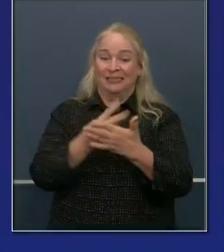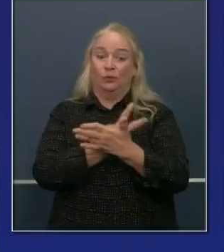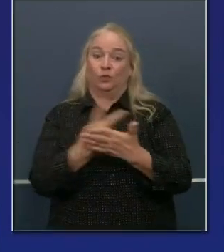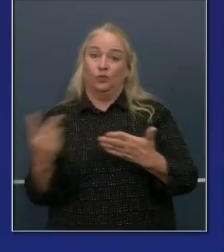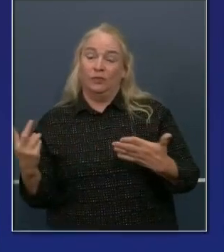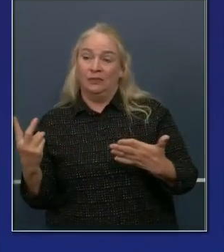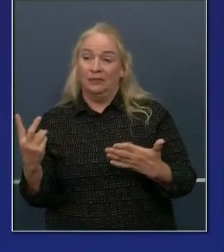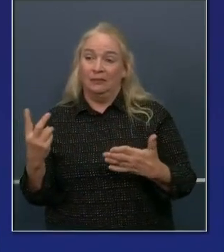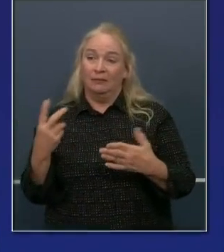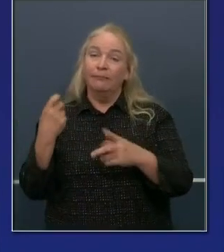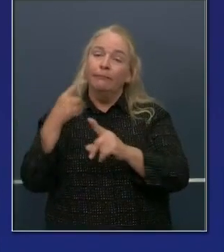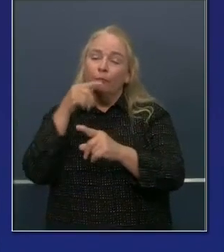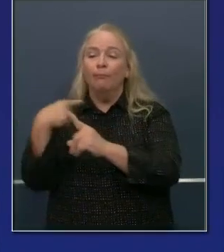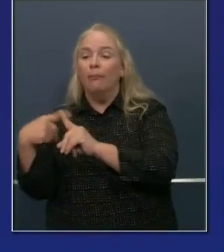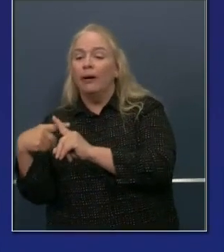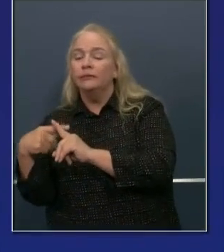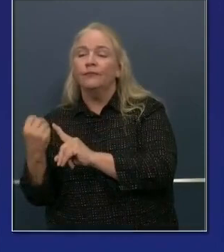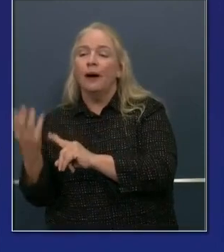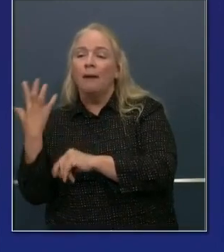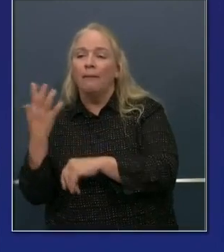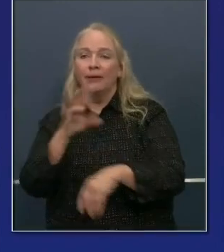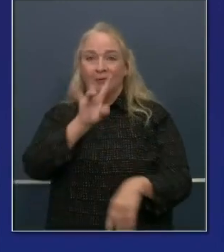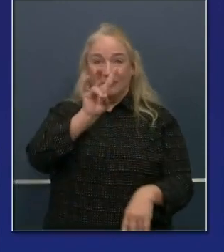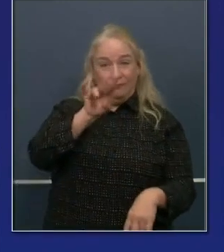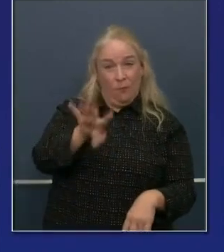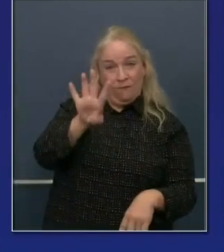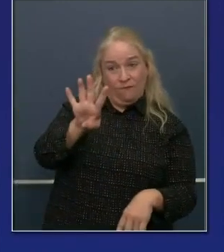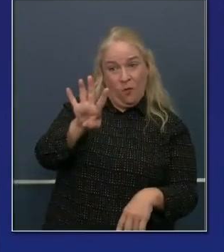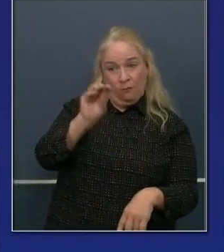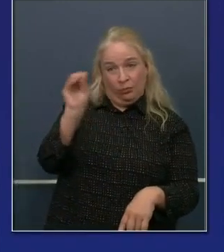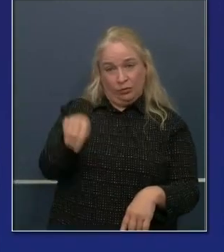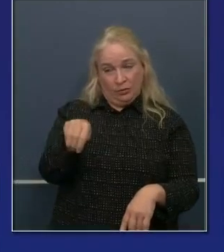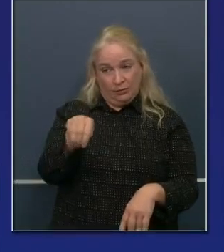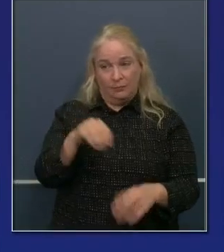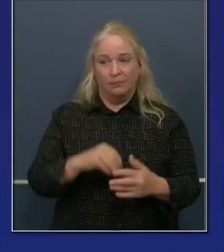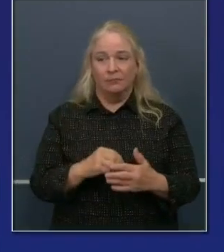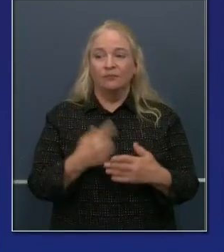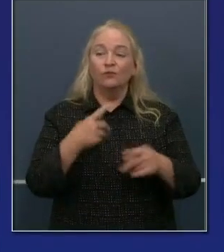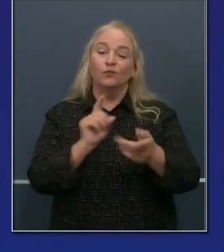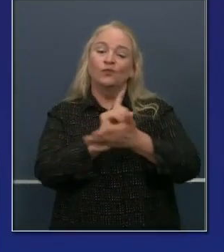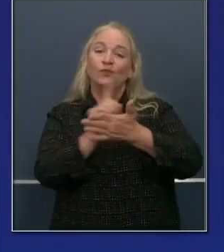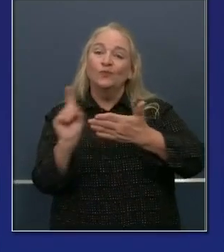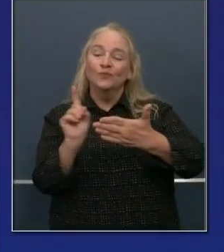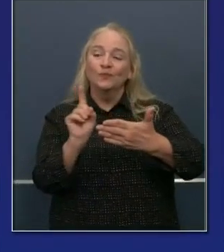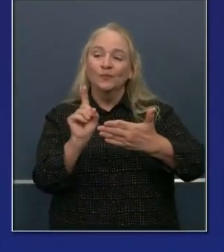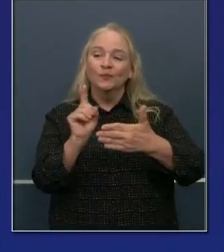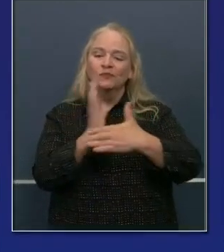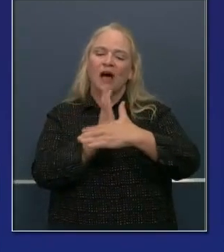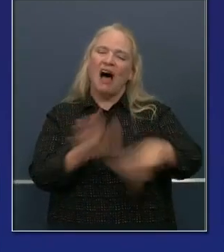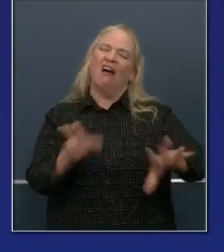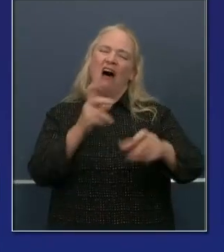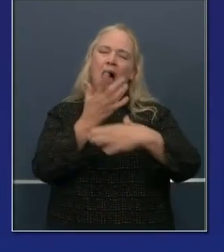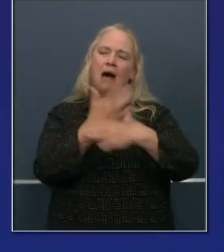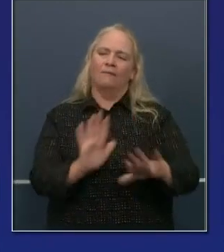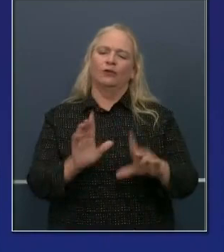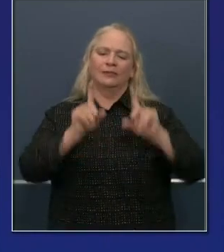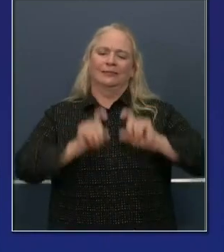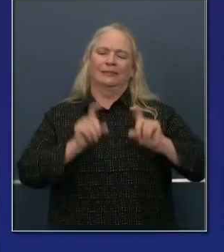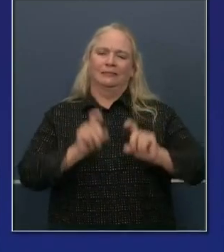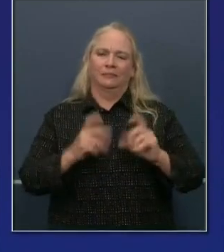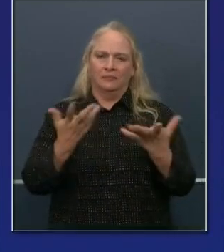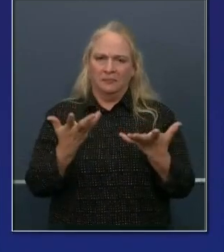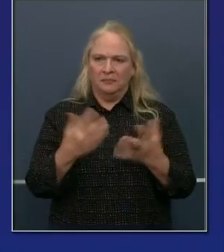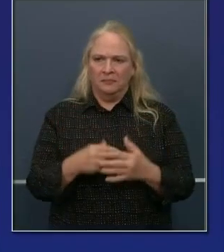rate in the state of California, 7.4 percent. A seven-day average number of tests conducted over